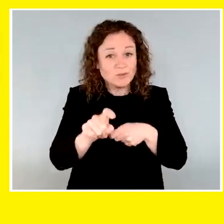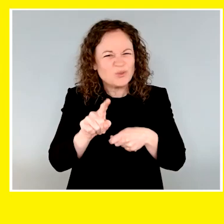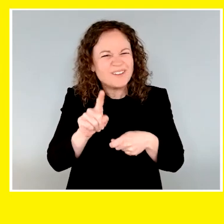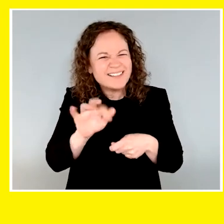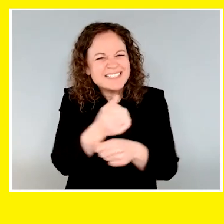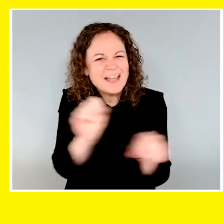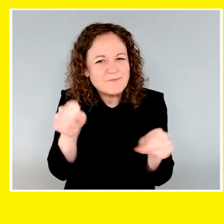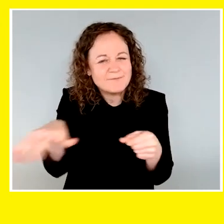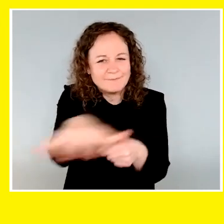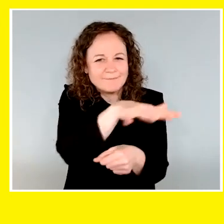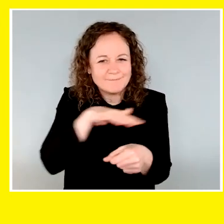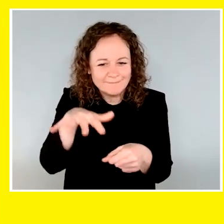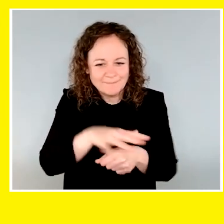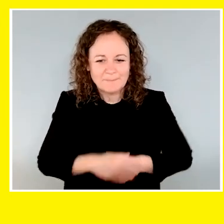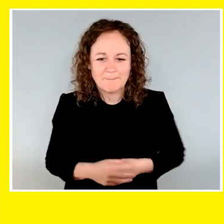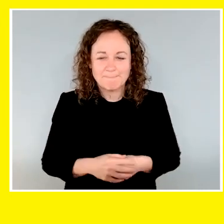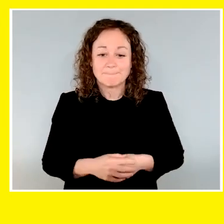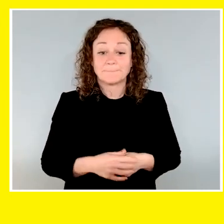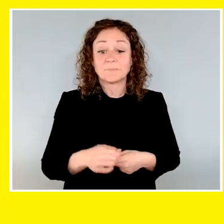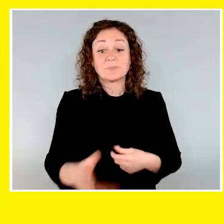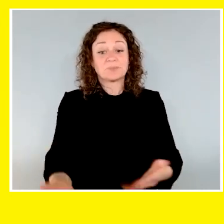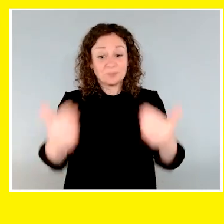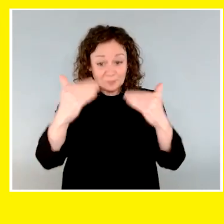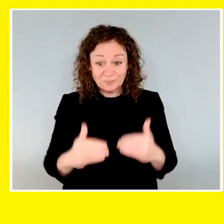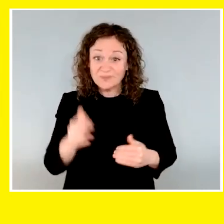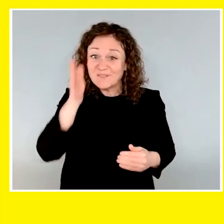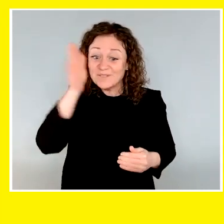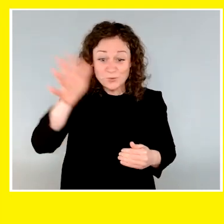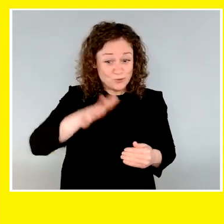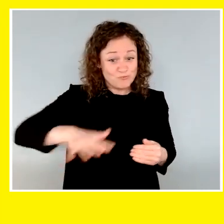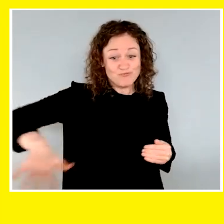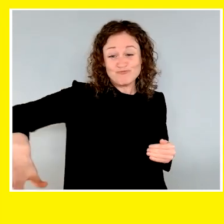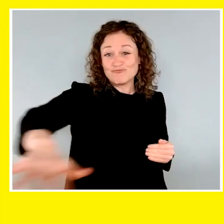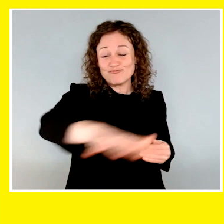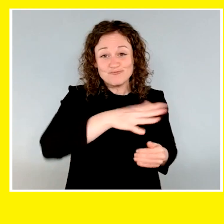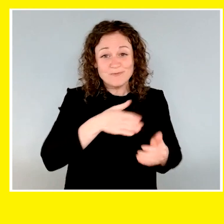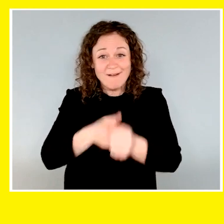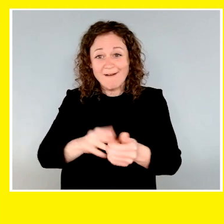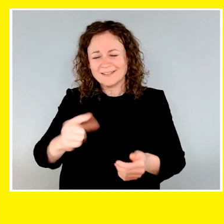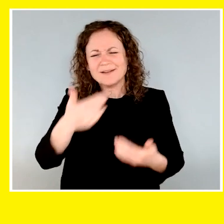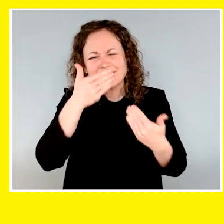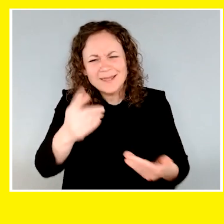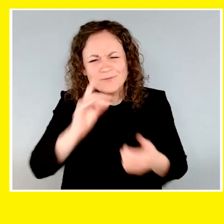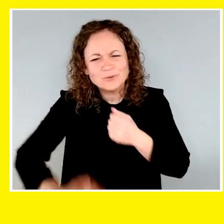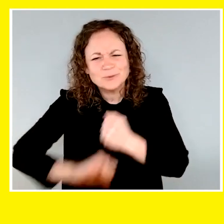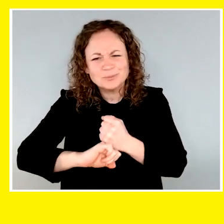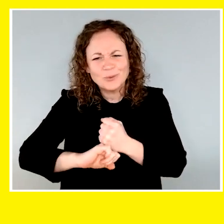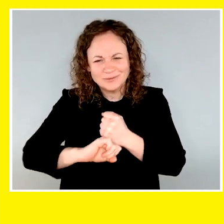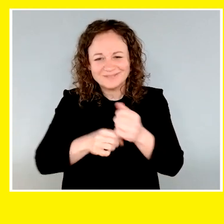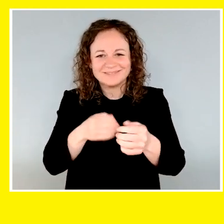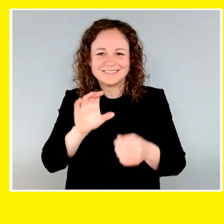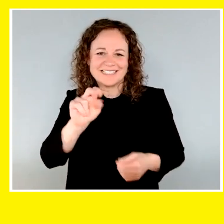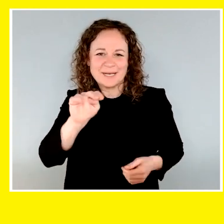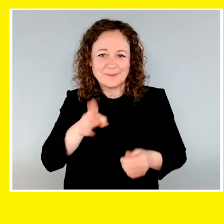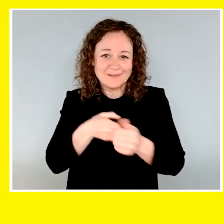future guide dogs for the incredible work they do. Thank you for supporting CNIB Guide Dogs. You're